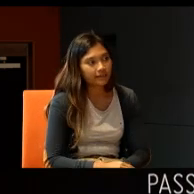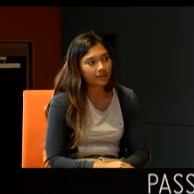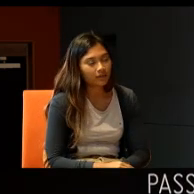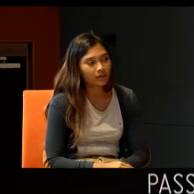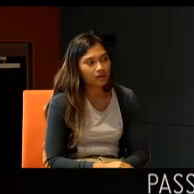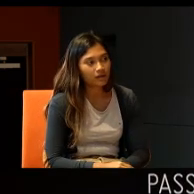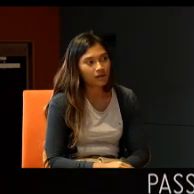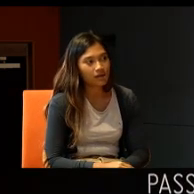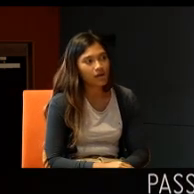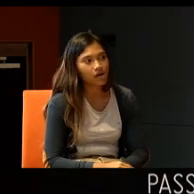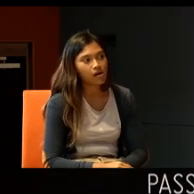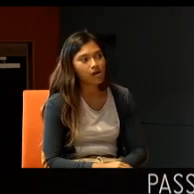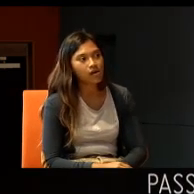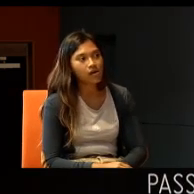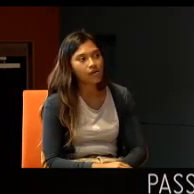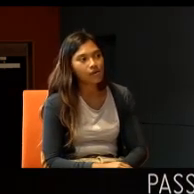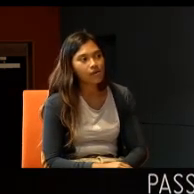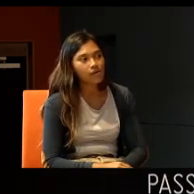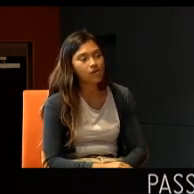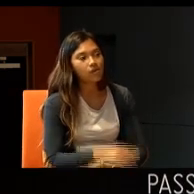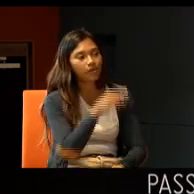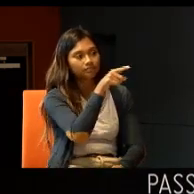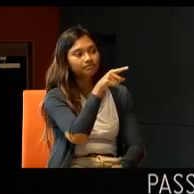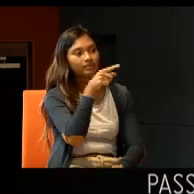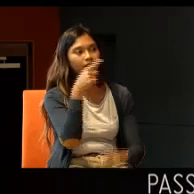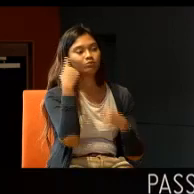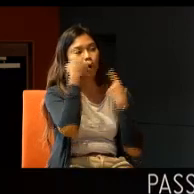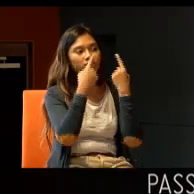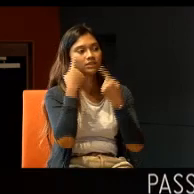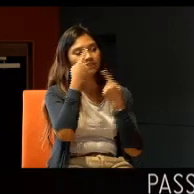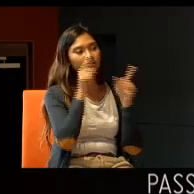Because you are able to speak, before you lost your hearing. was considered as,